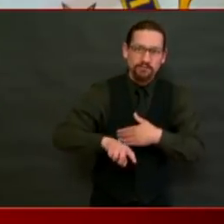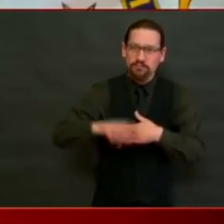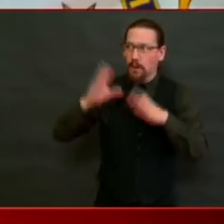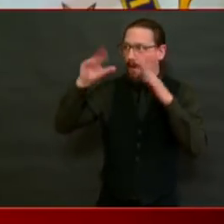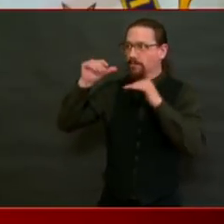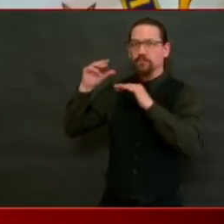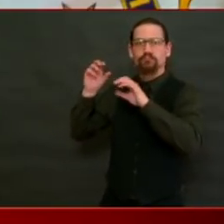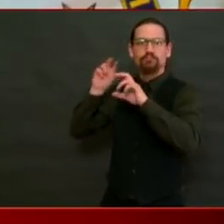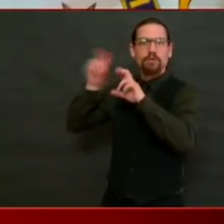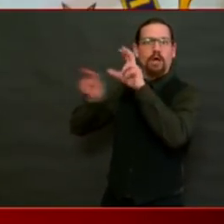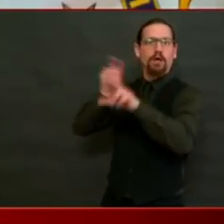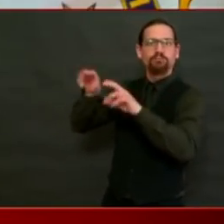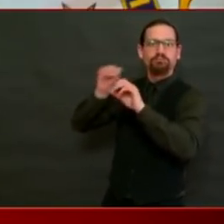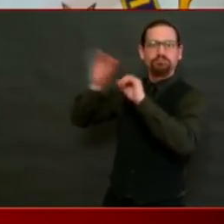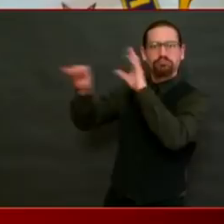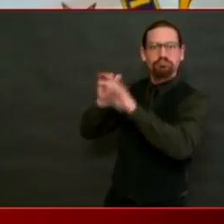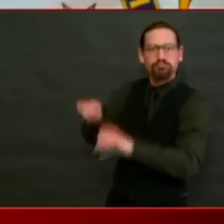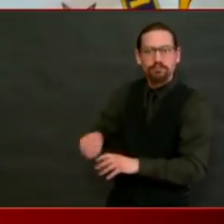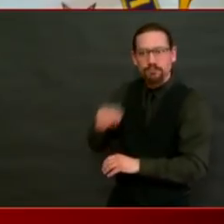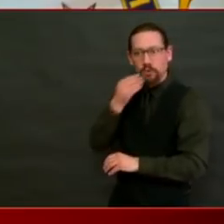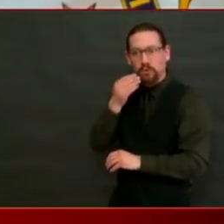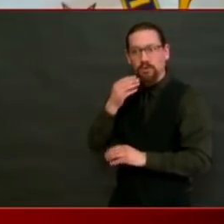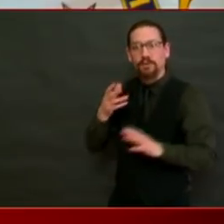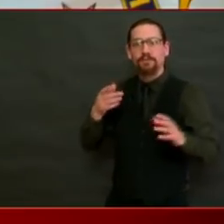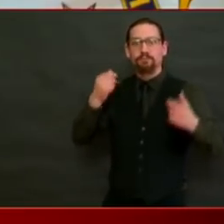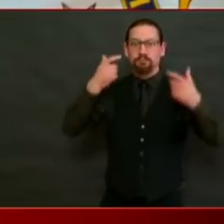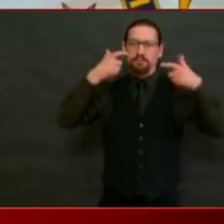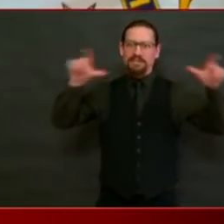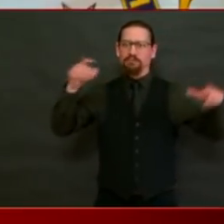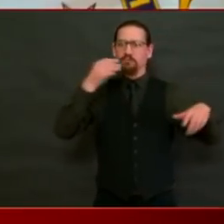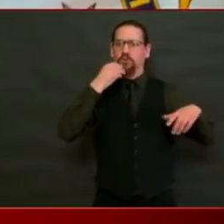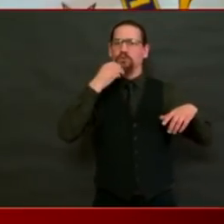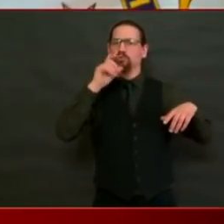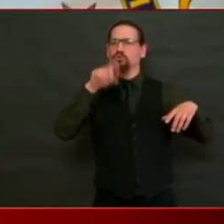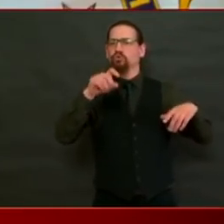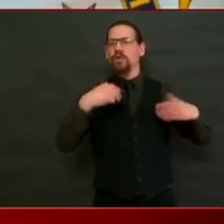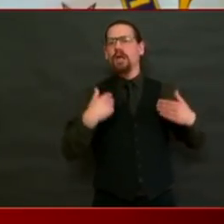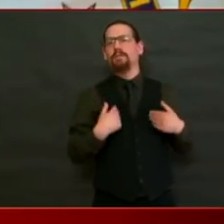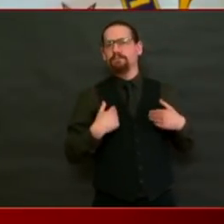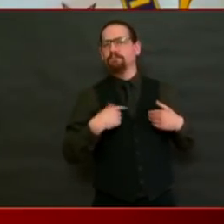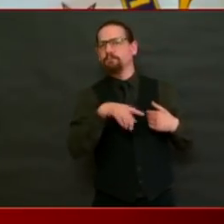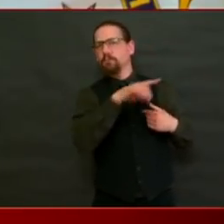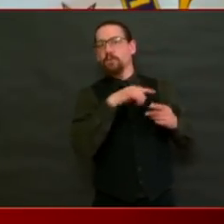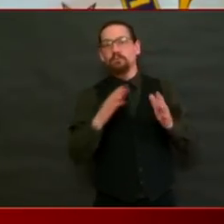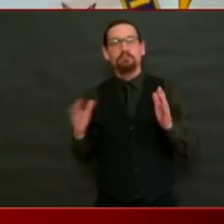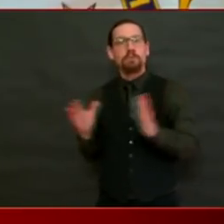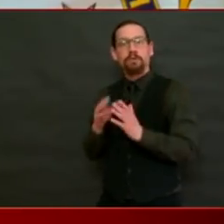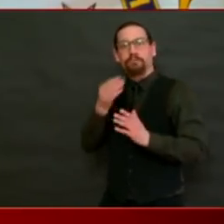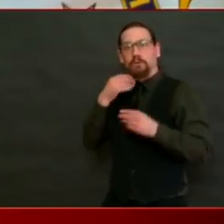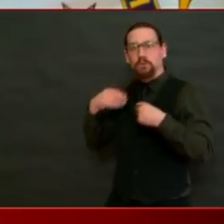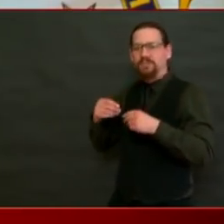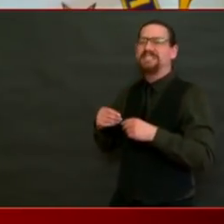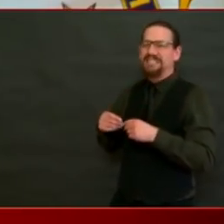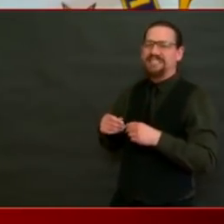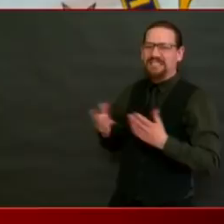bigger ones, are still able to restock their shelves. In addition to that, if there are items that you need,